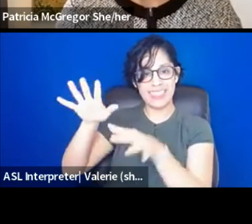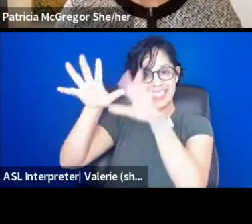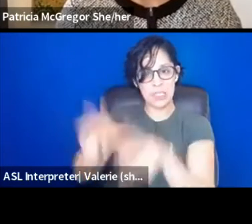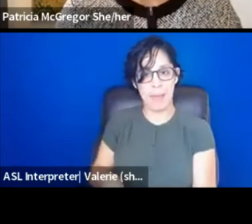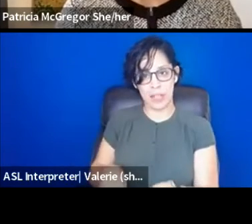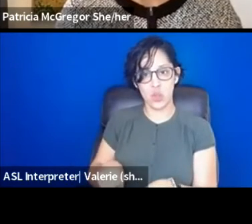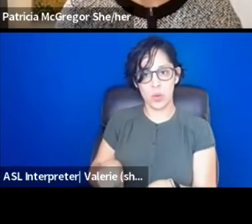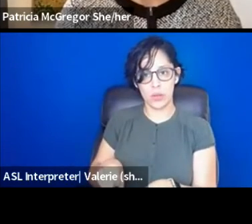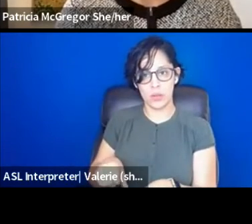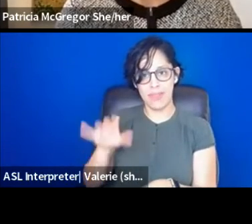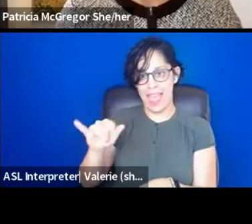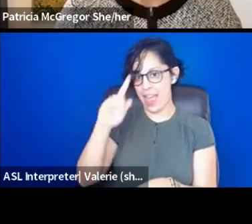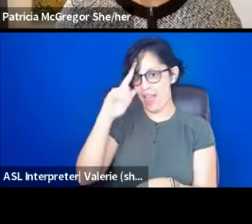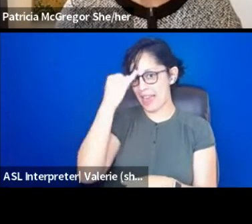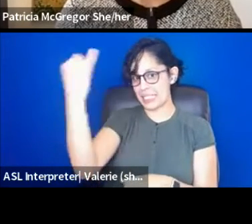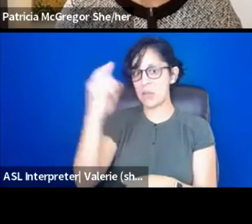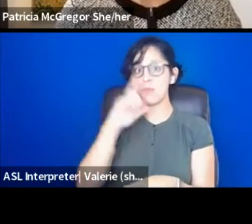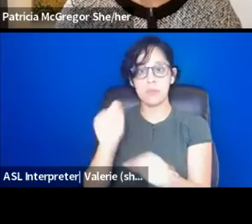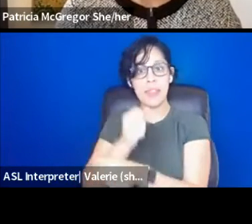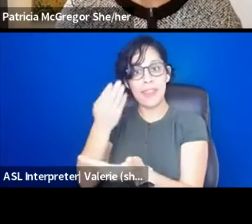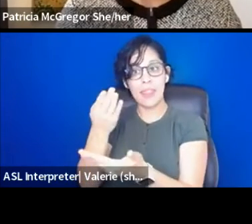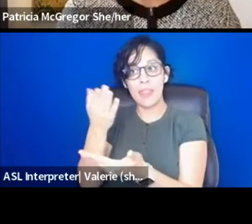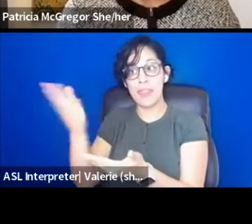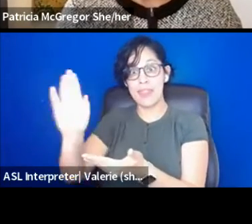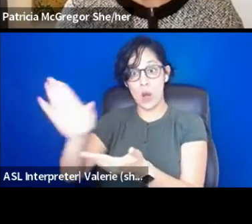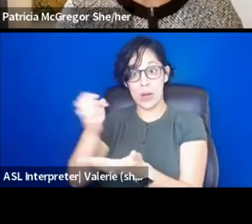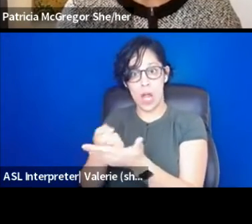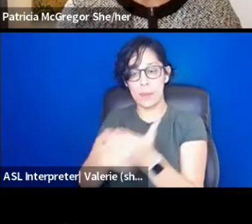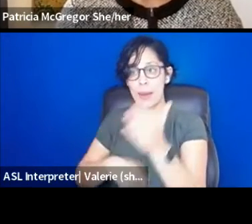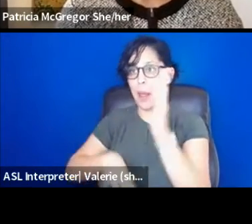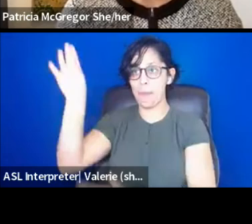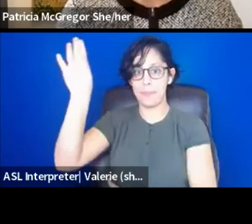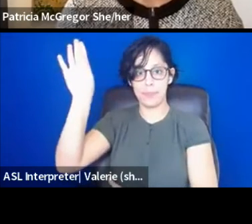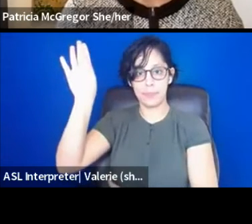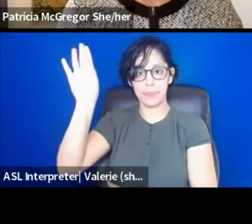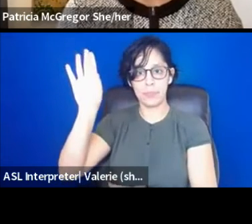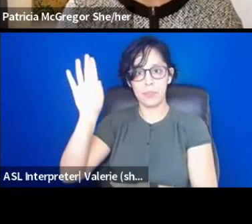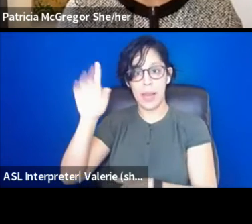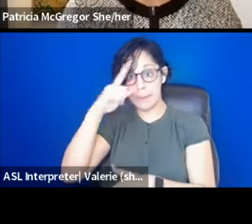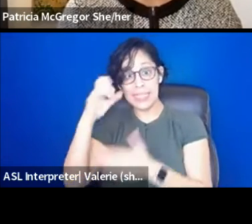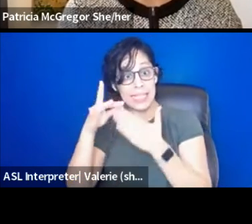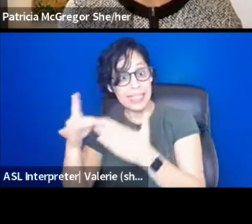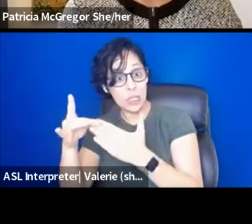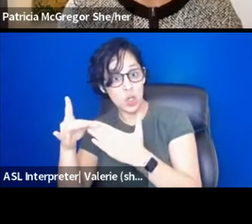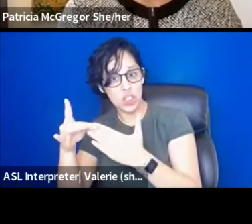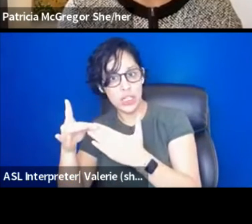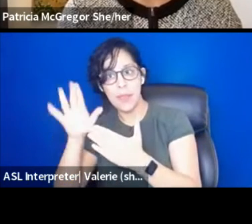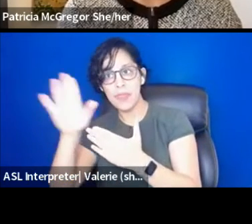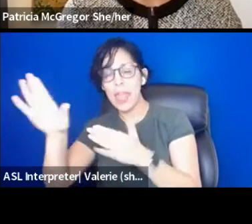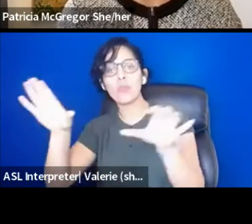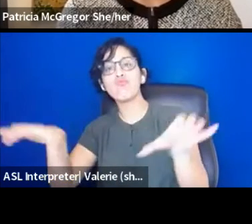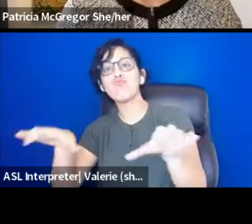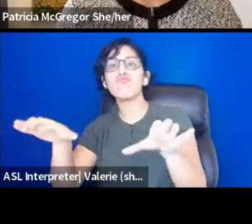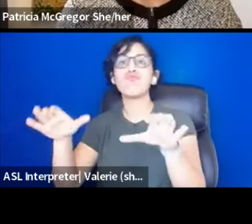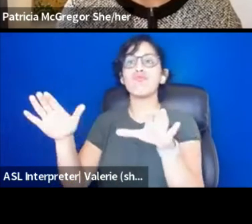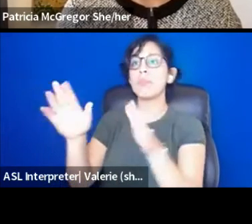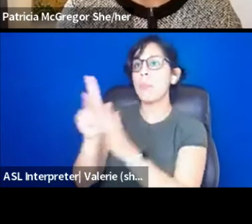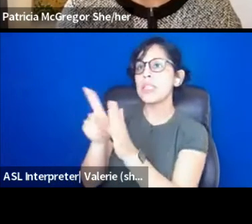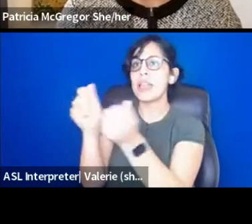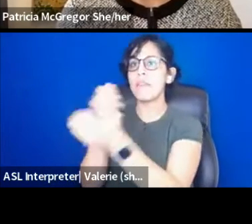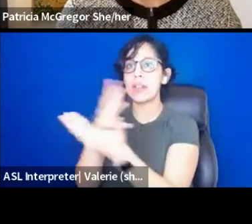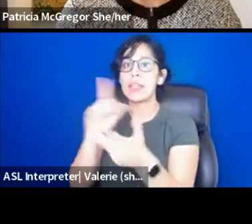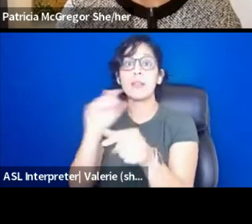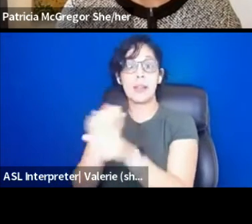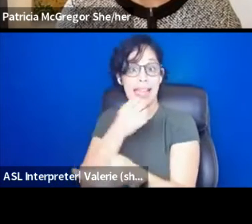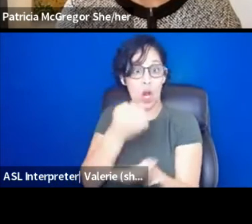went boom, right? And it was because of leadership that it actually plummeted back again. So all I'm saying, I'm going to put